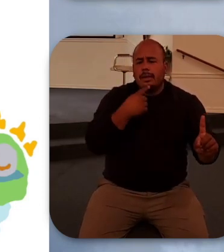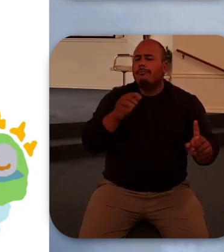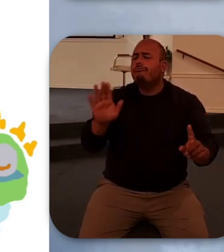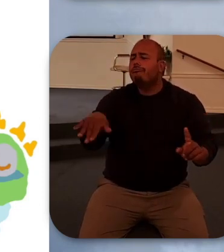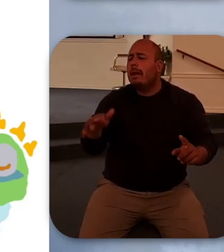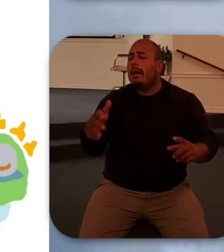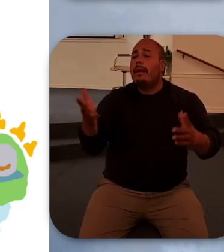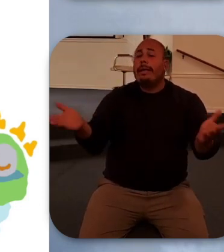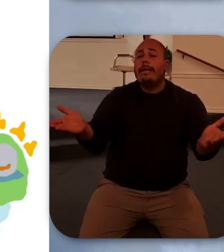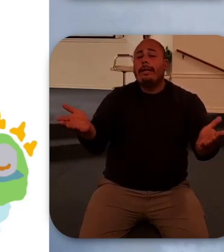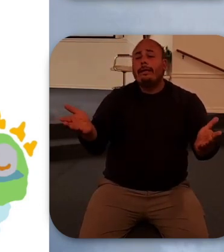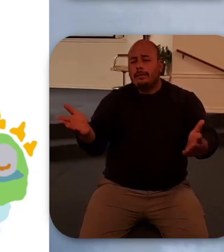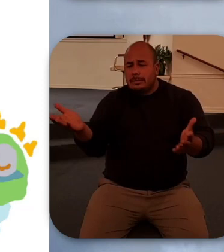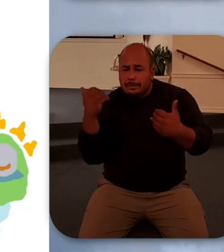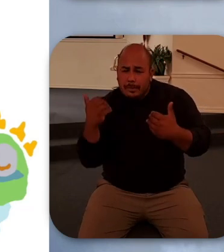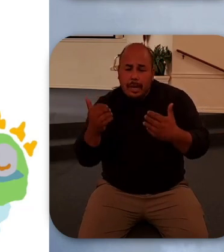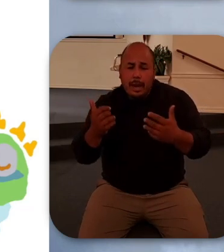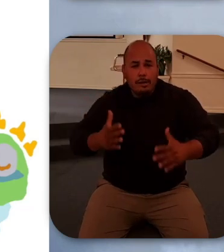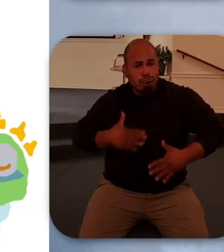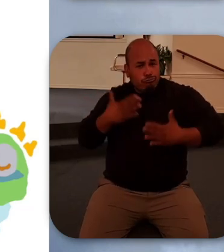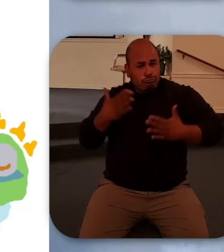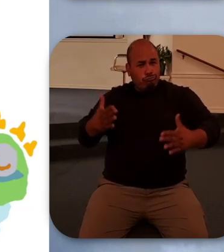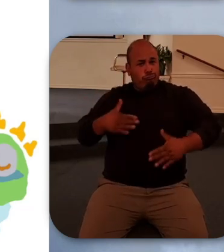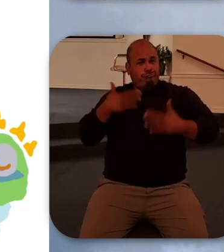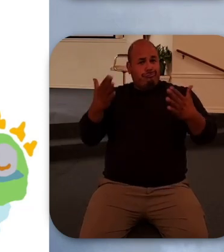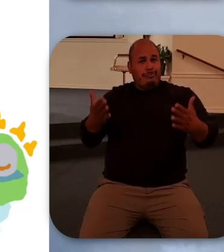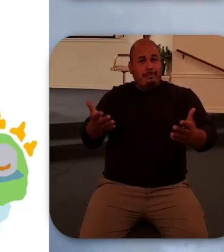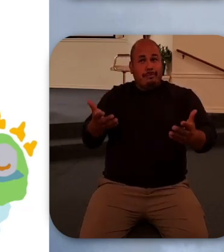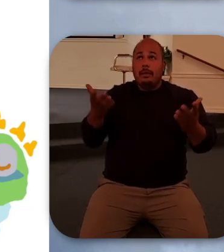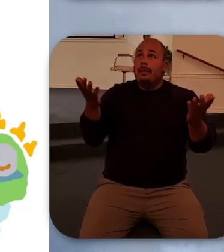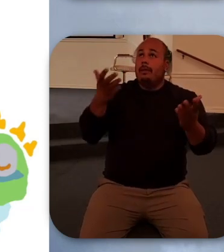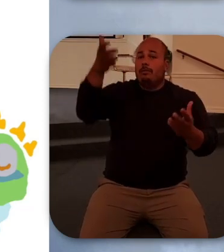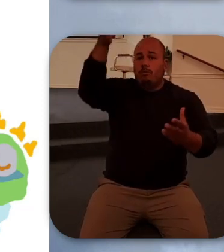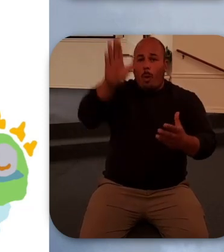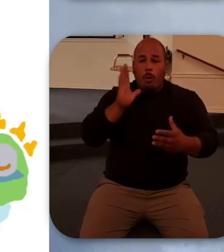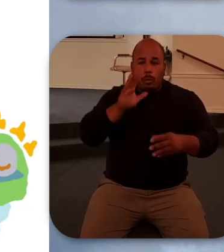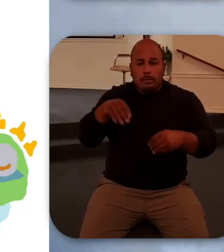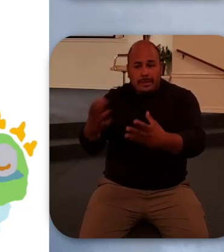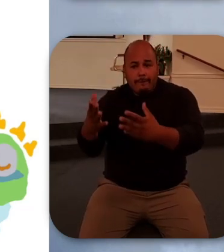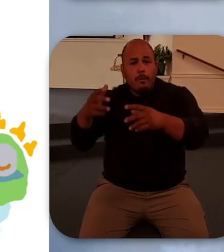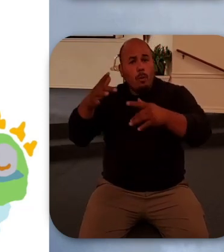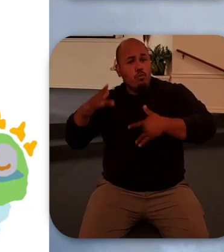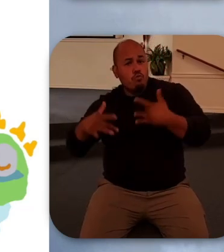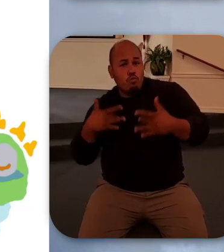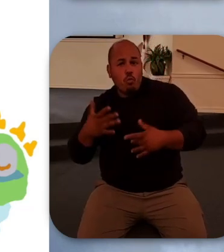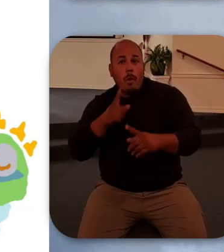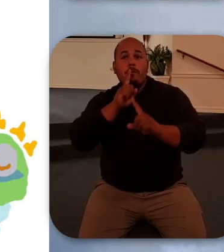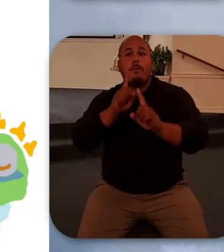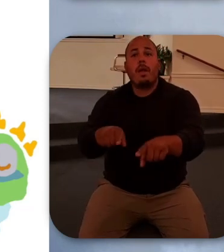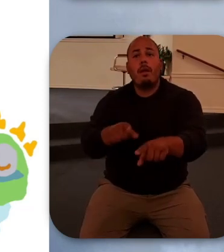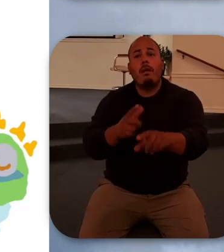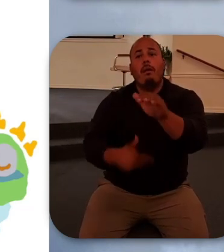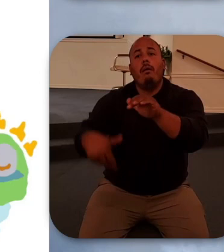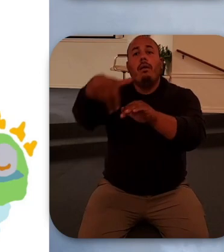at the power of God to restore all your joy! And then command Lazarus to come out and raise him from the dead!